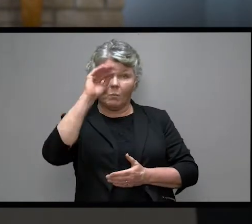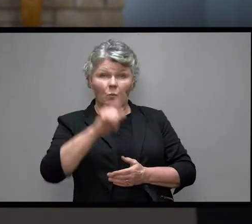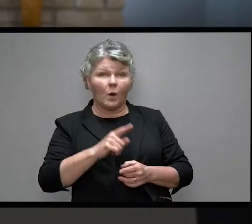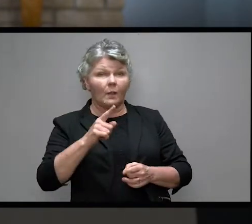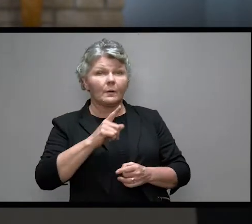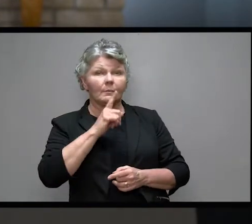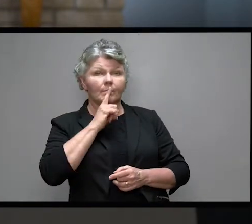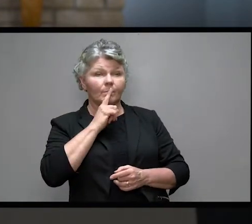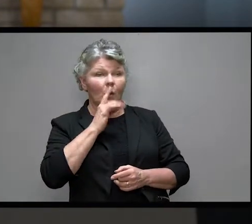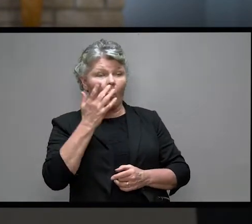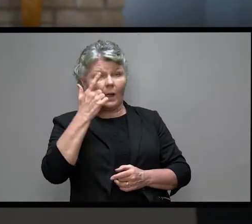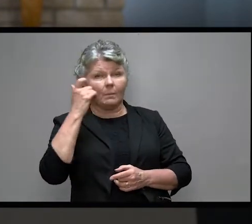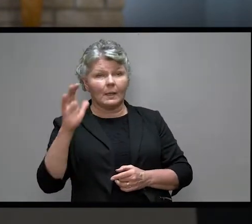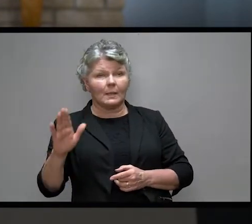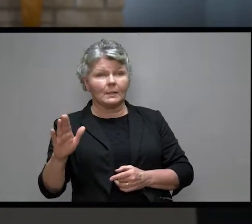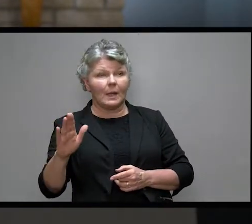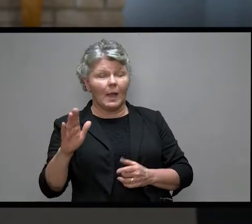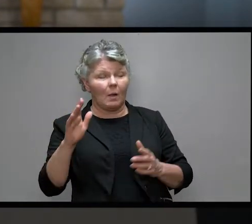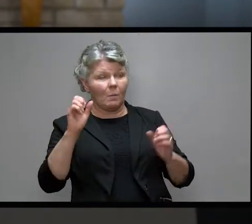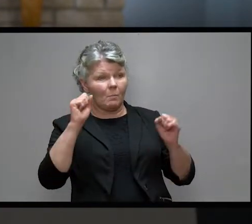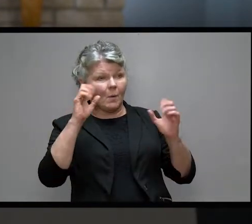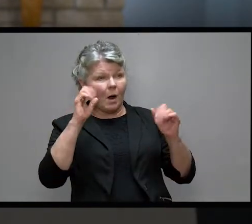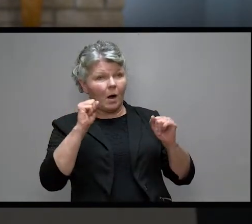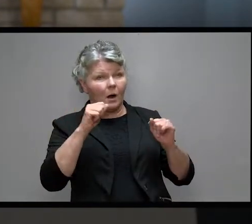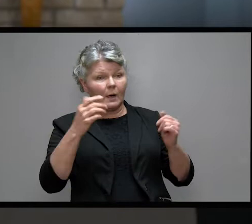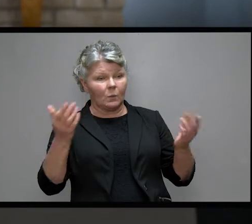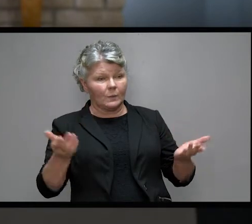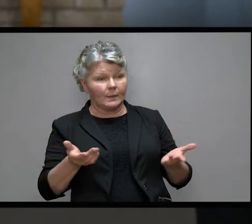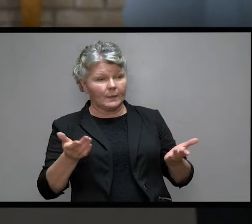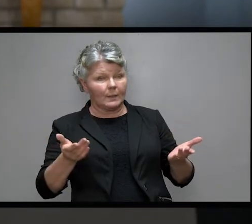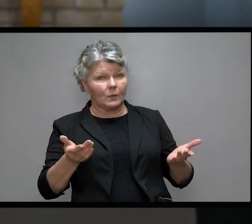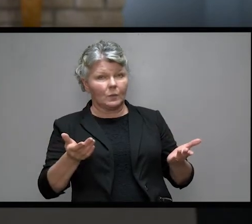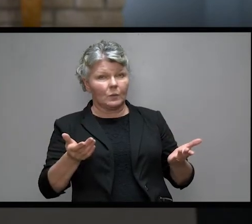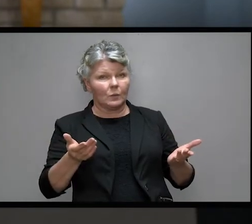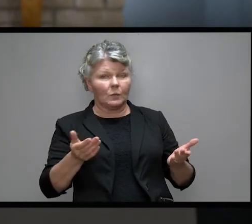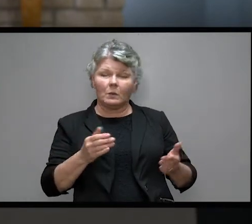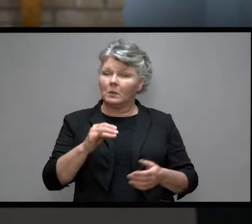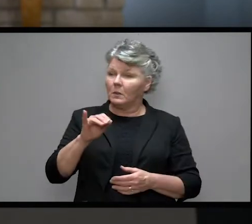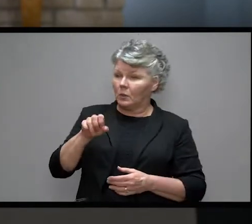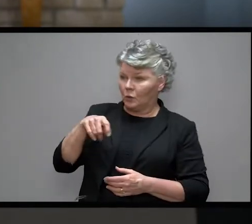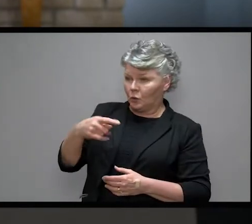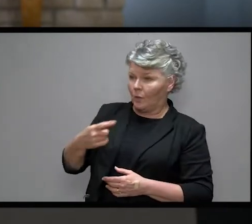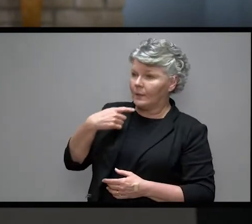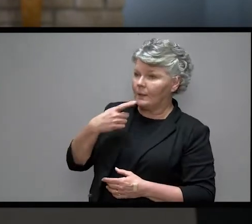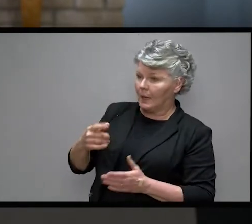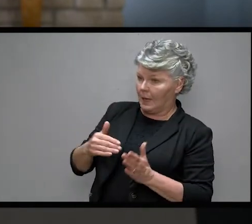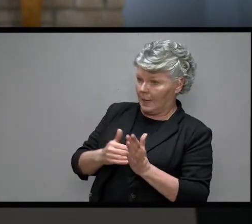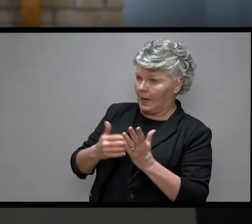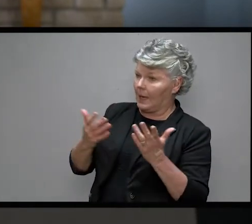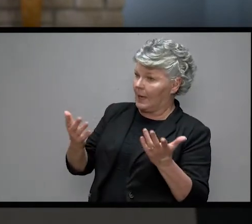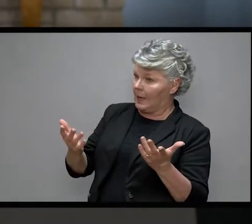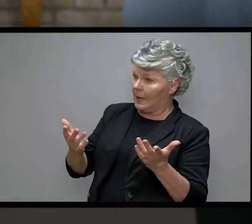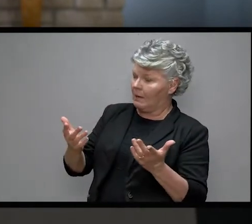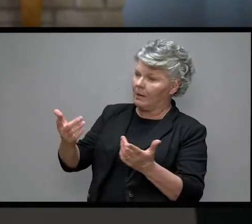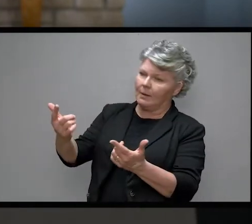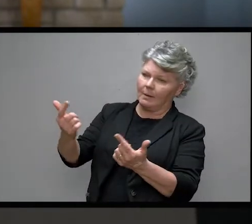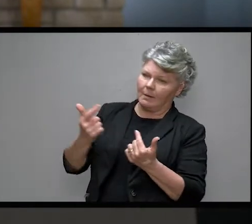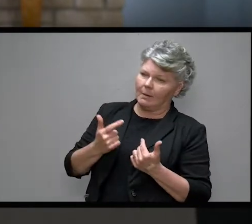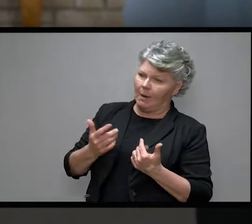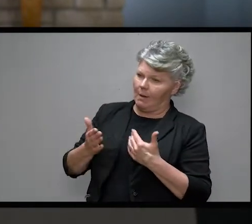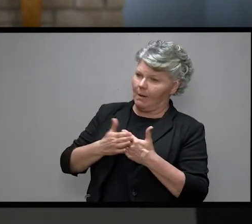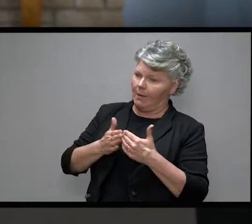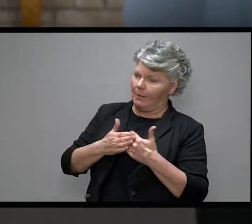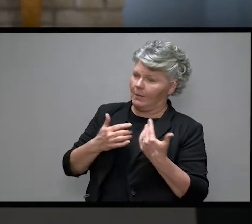not answer him, for they were dismayed at his presence. So Joseph said to his brothers, Come near to me,